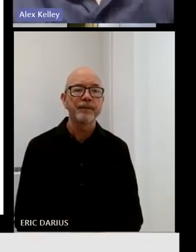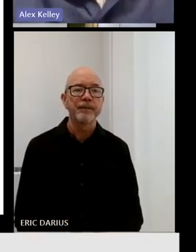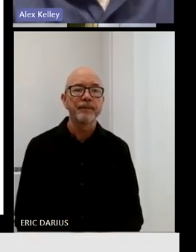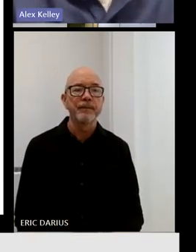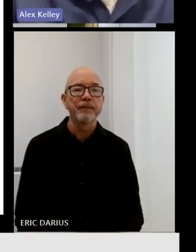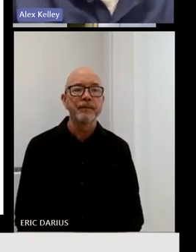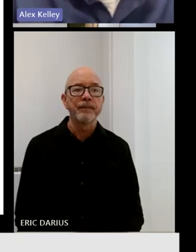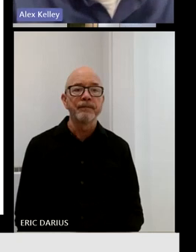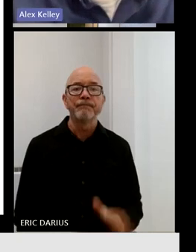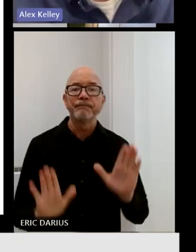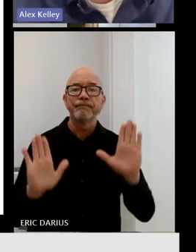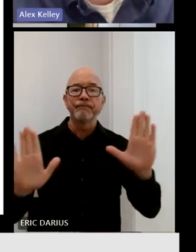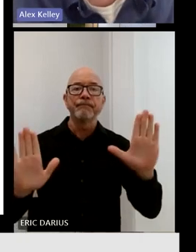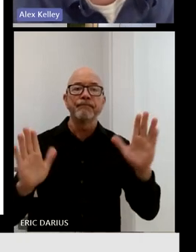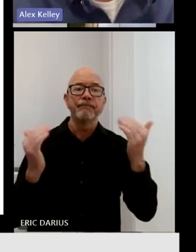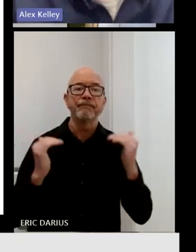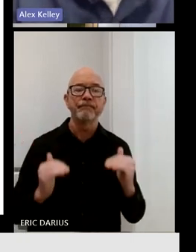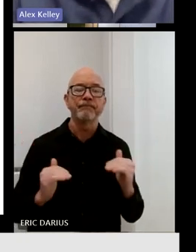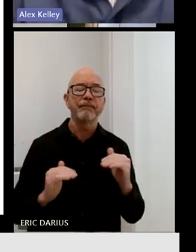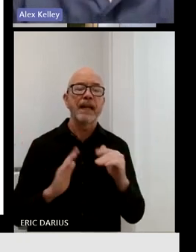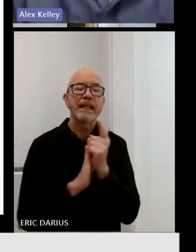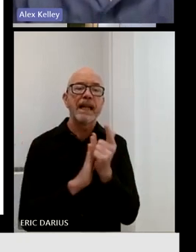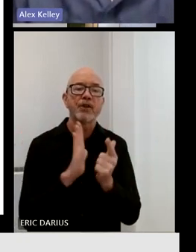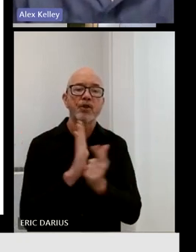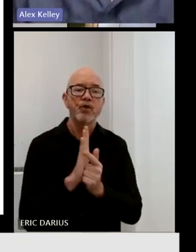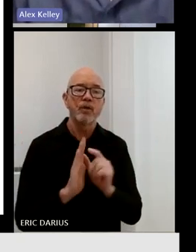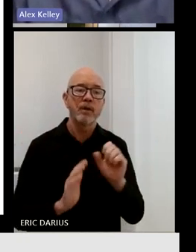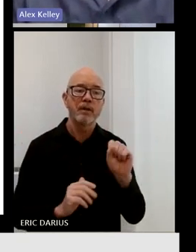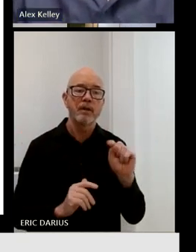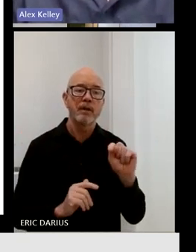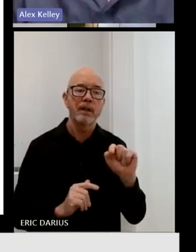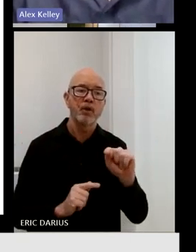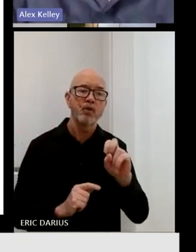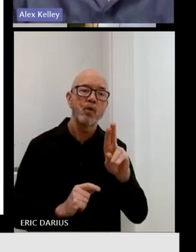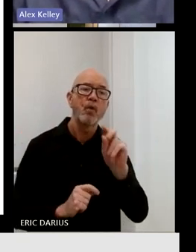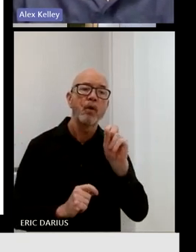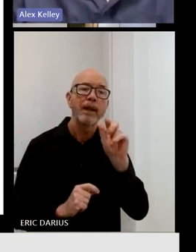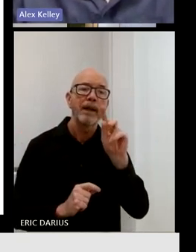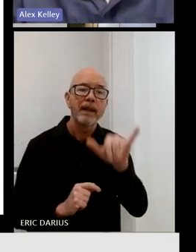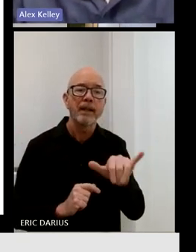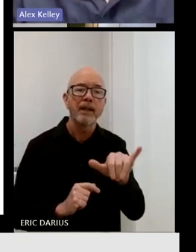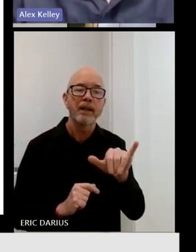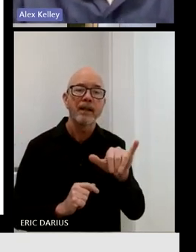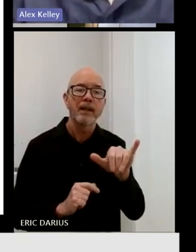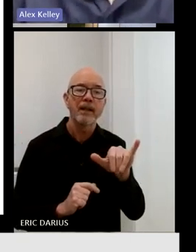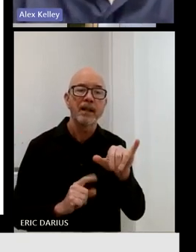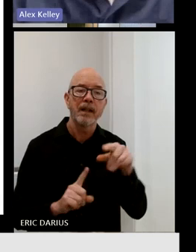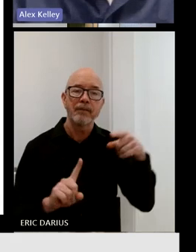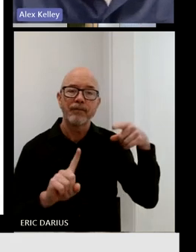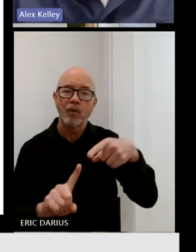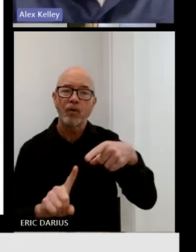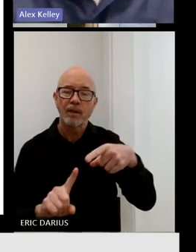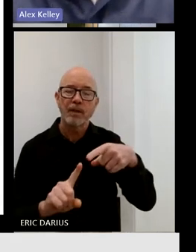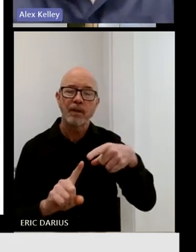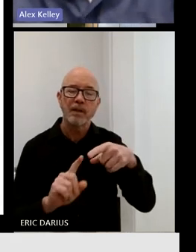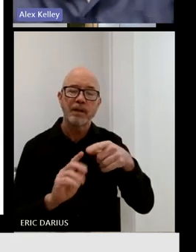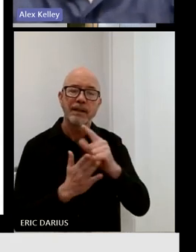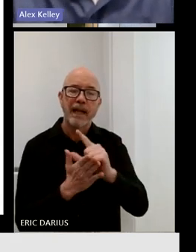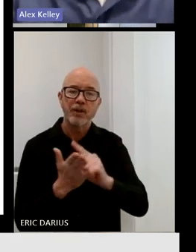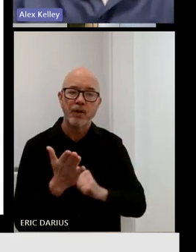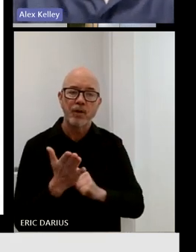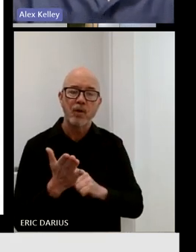Great. Great. On the statutory front, I think this is an anticipated recommendation,